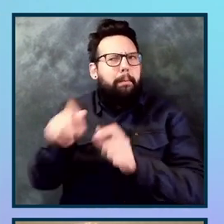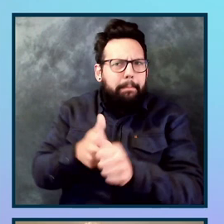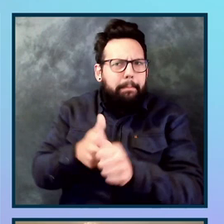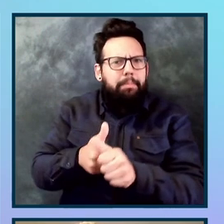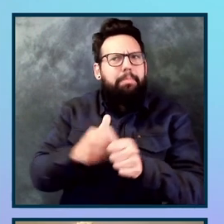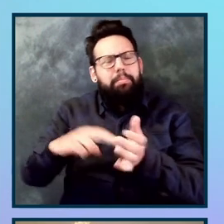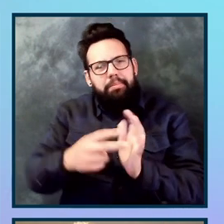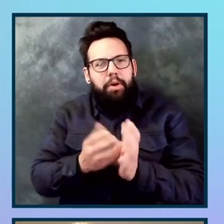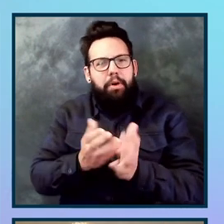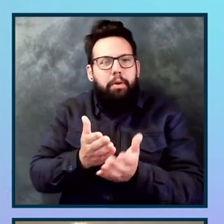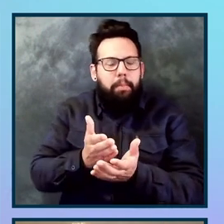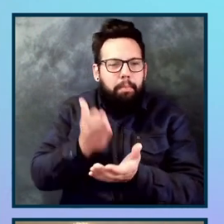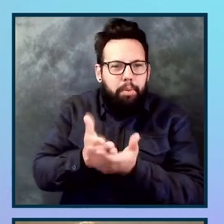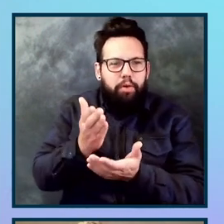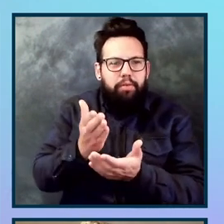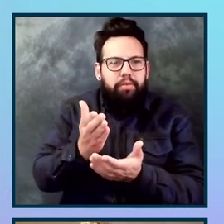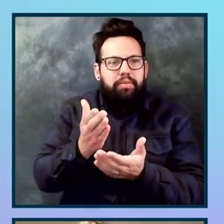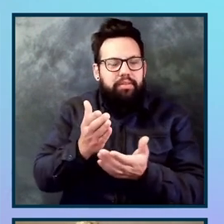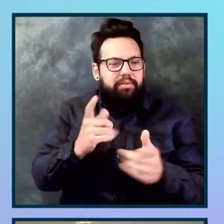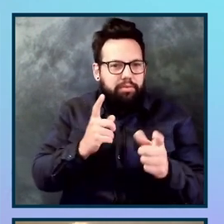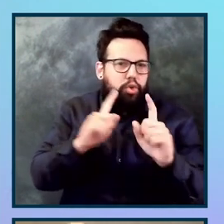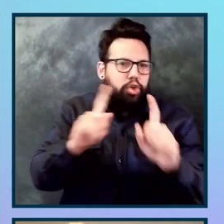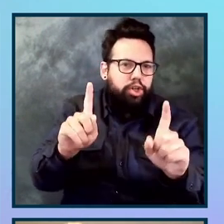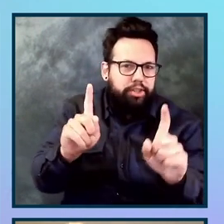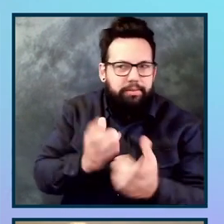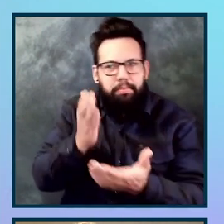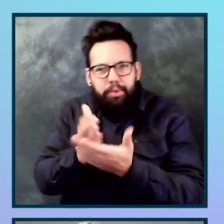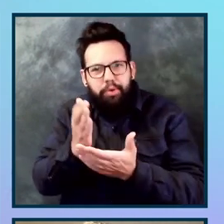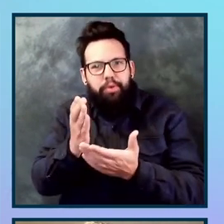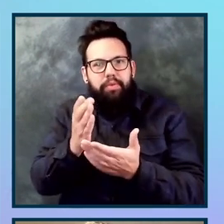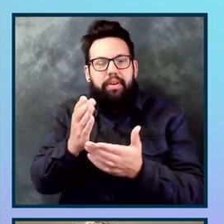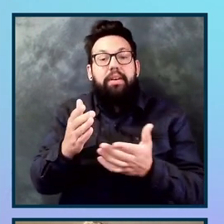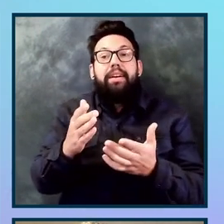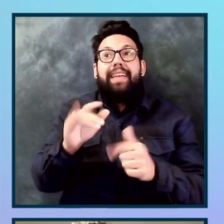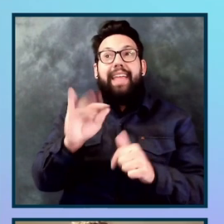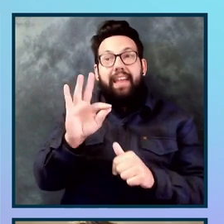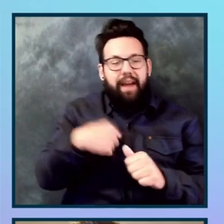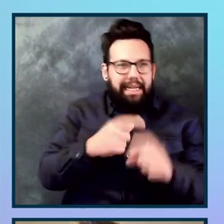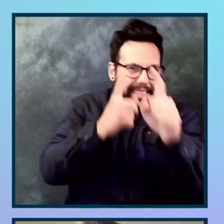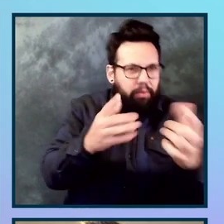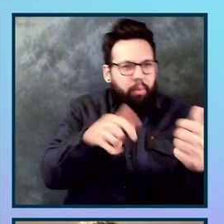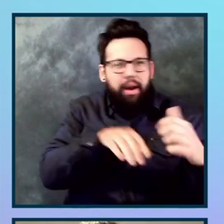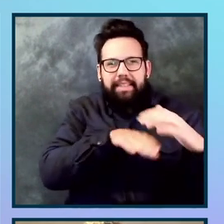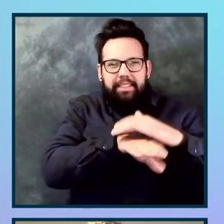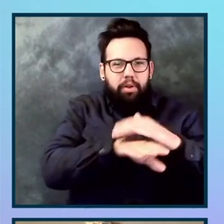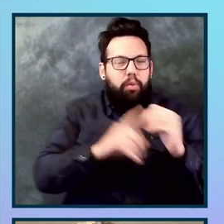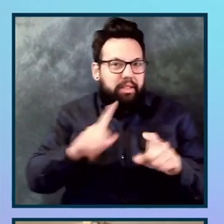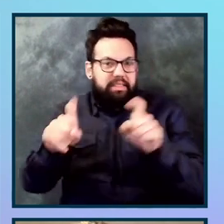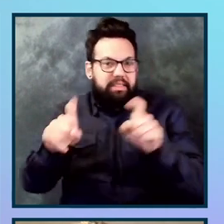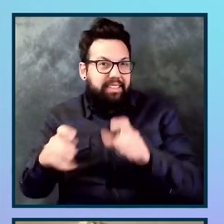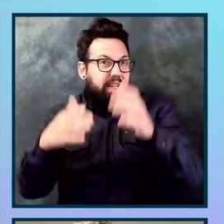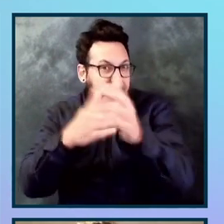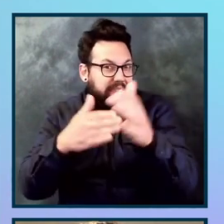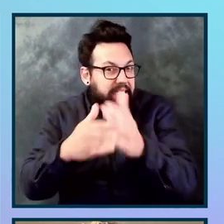requirements. In this case, we're going to be focused on accessibility requirements. So, um, it's great if stuff works, you manually test, but what if I'm making code code-based